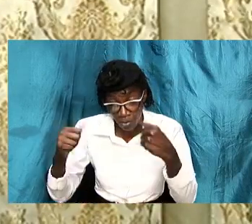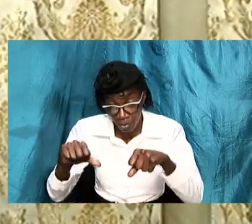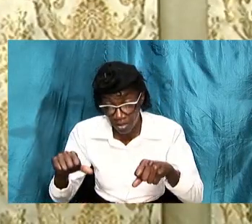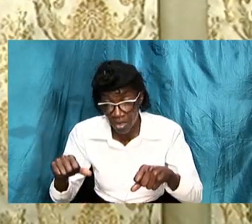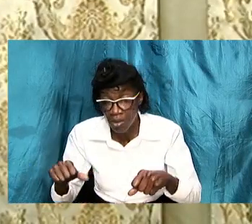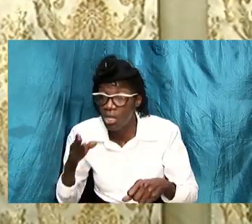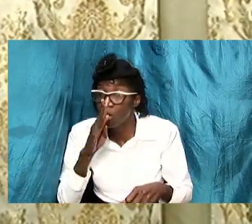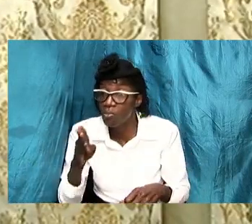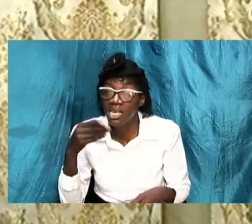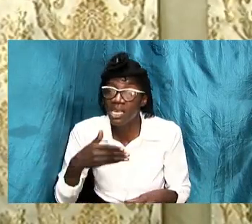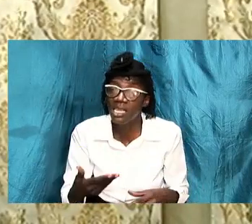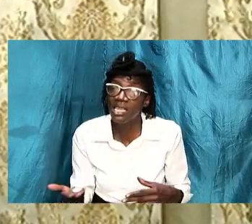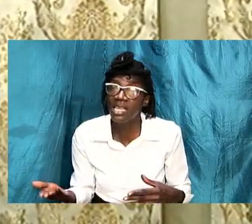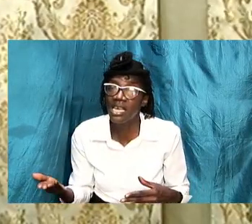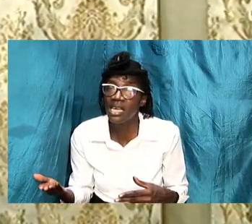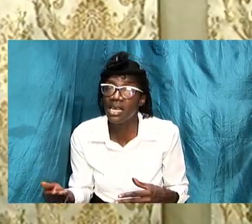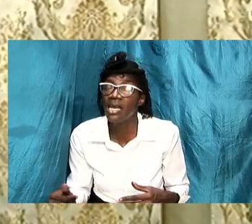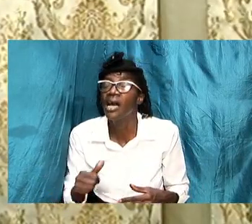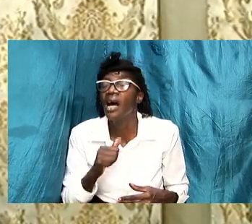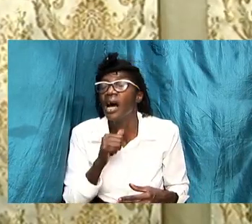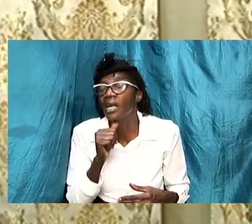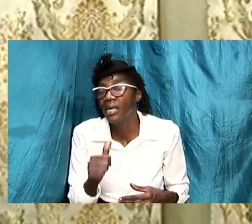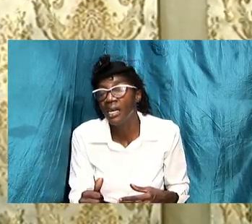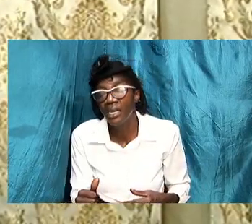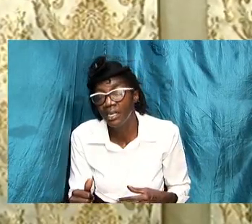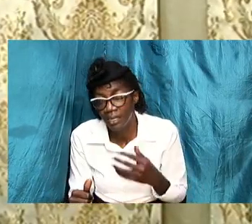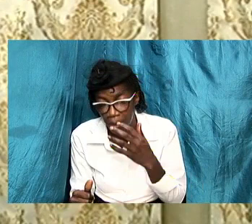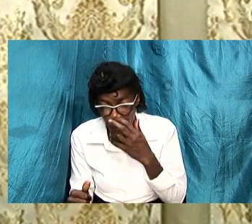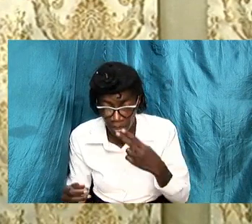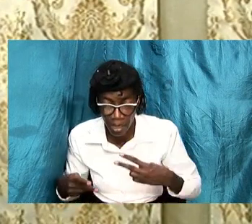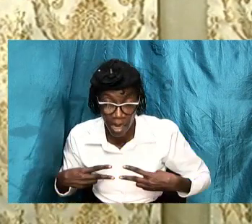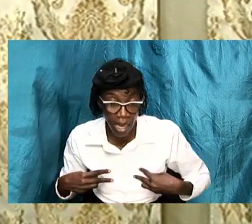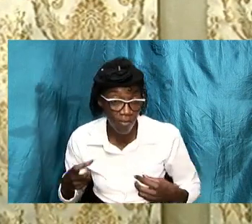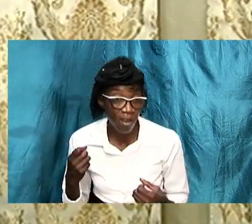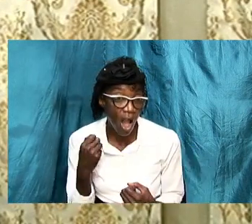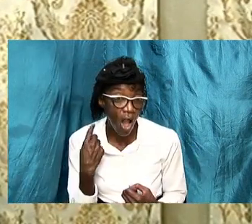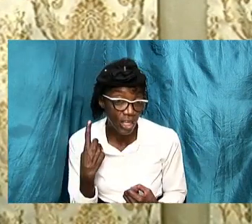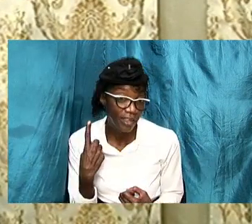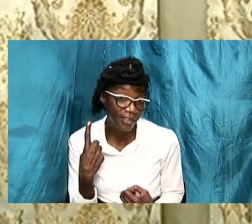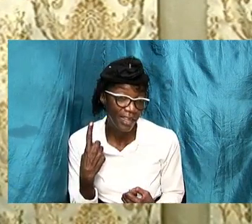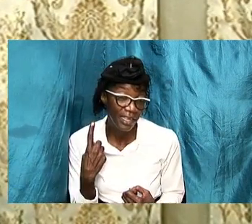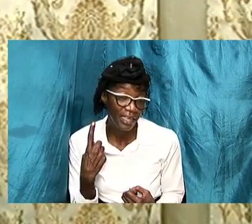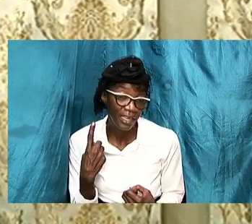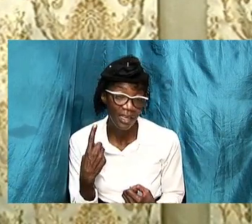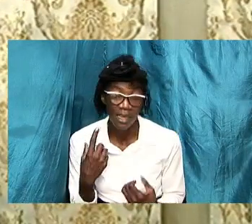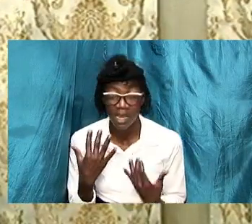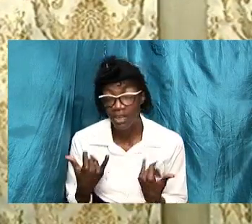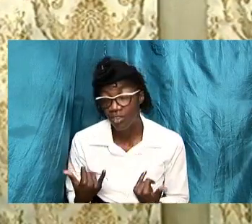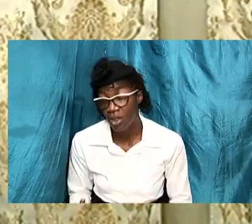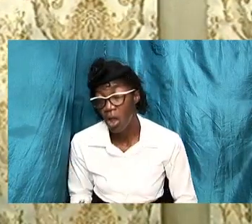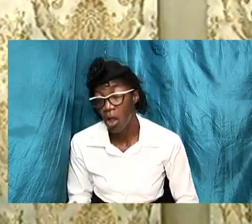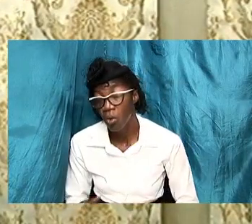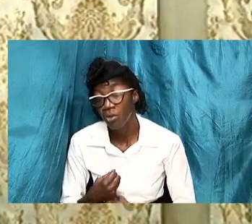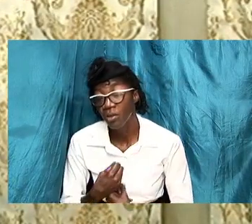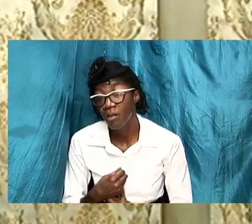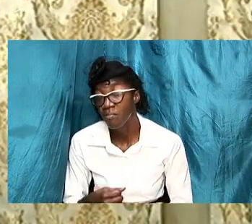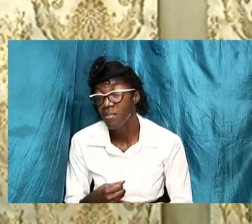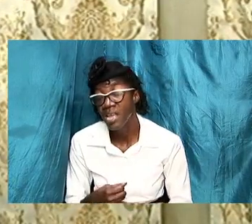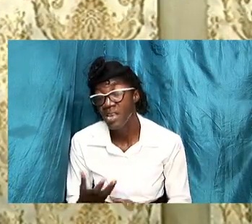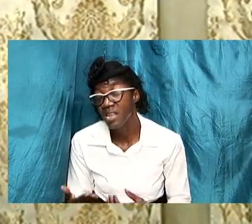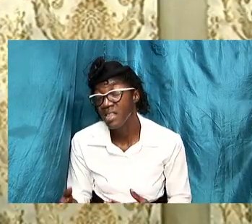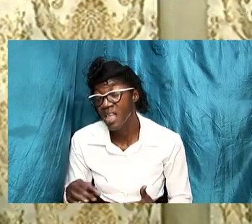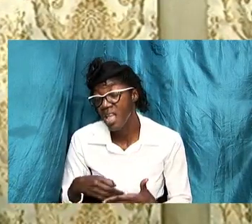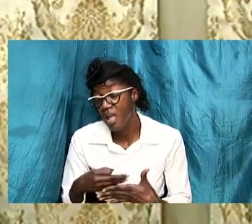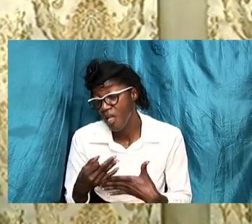and not have understanding as to how to make the things flow